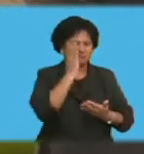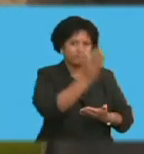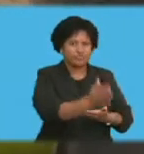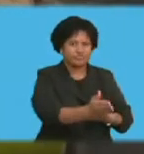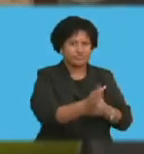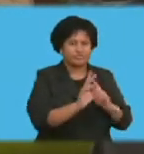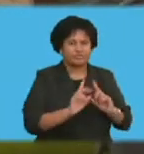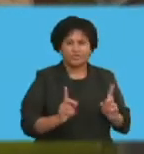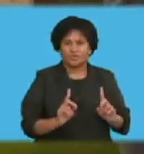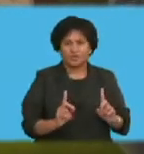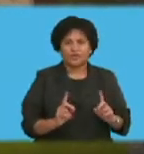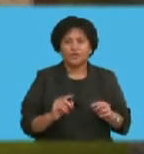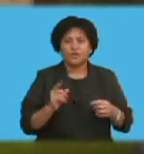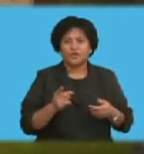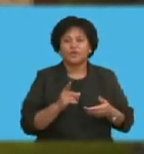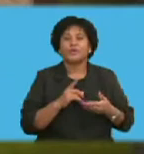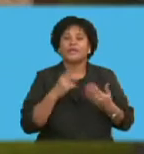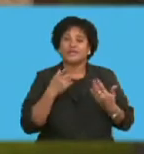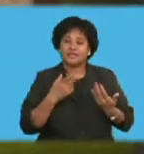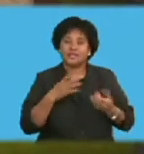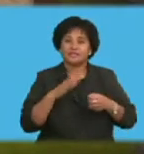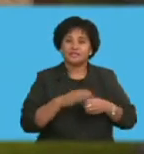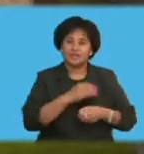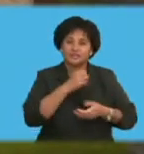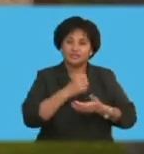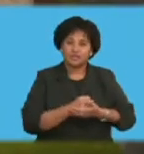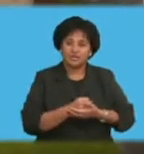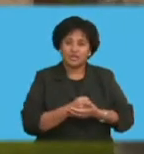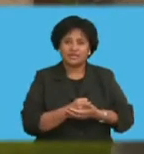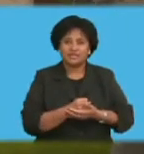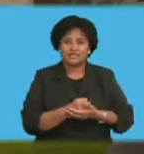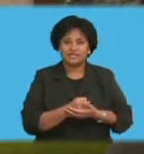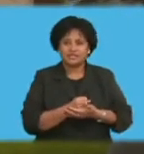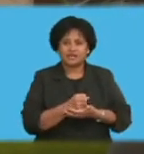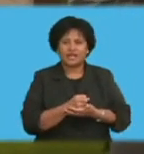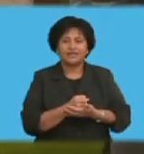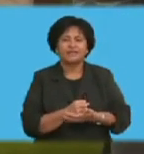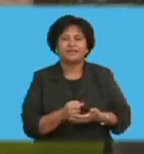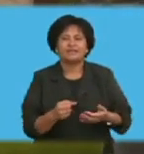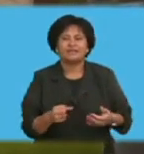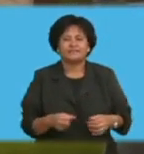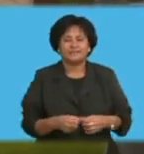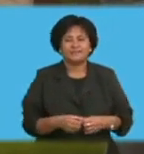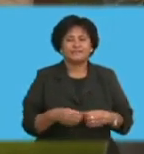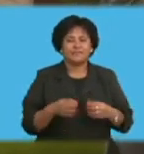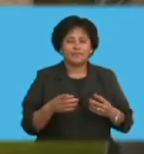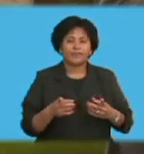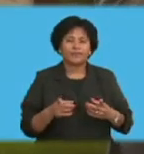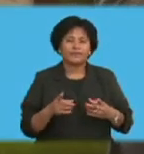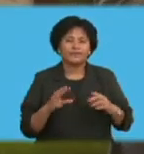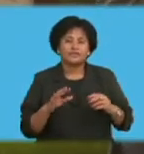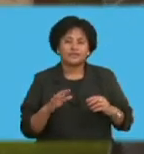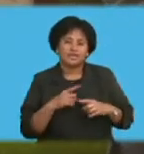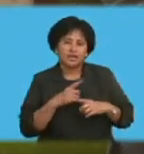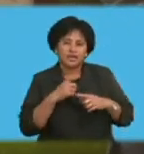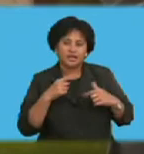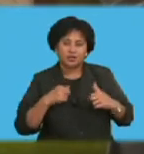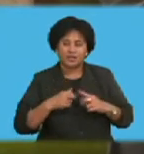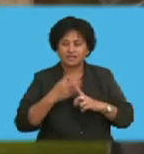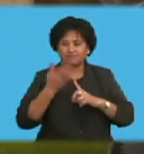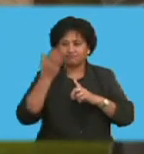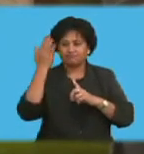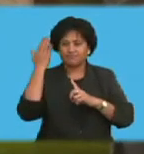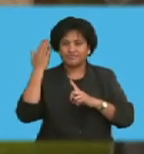but also in respect of ensuring that we have, and many people may actually forget this, that we have, that the past form of years,